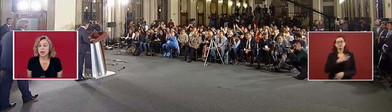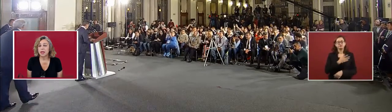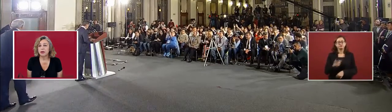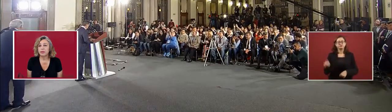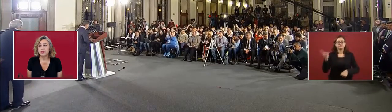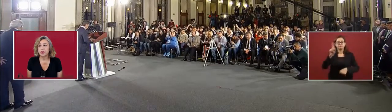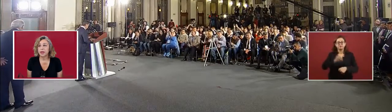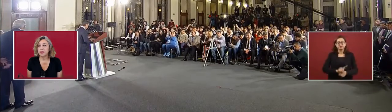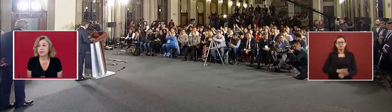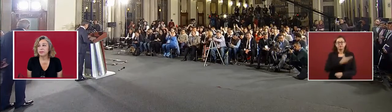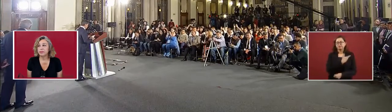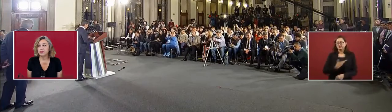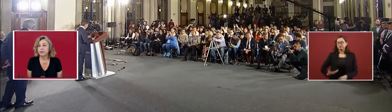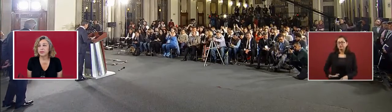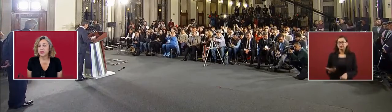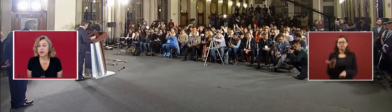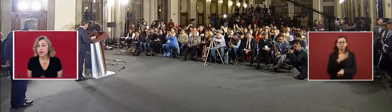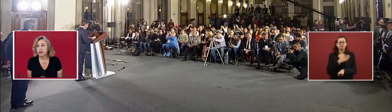Hello everybody.